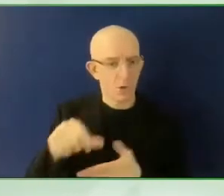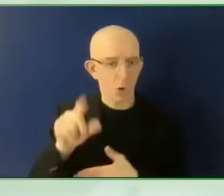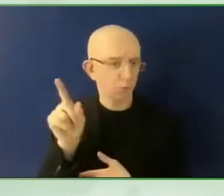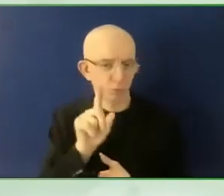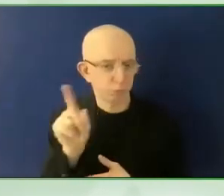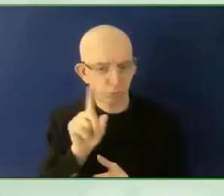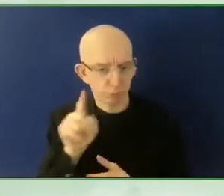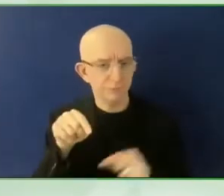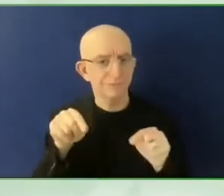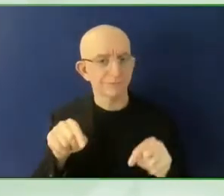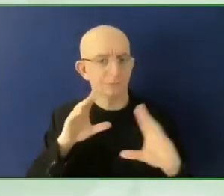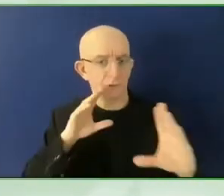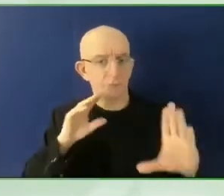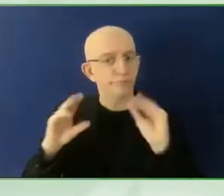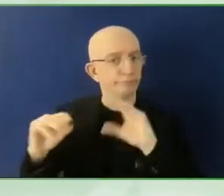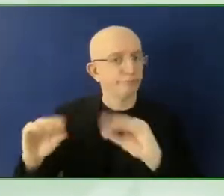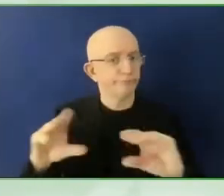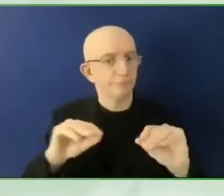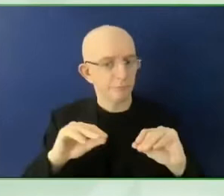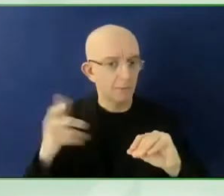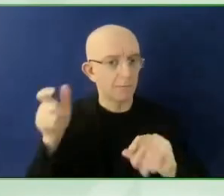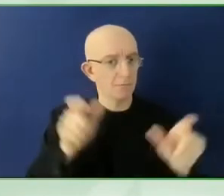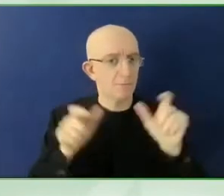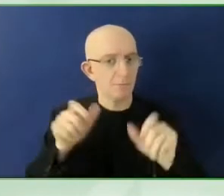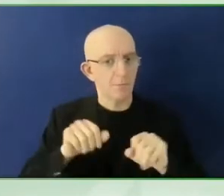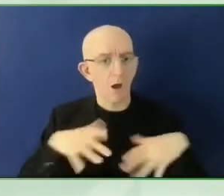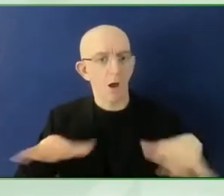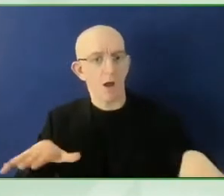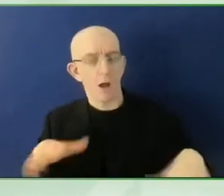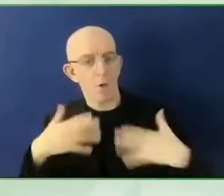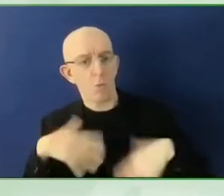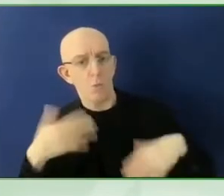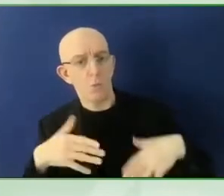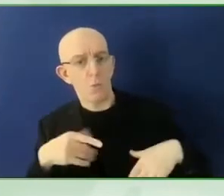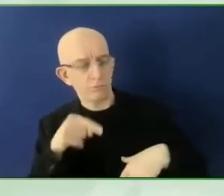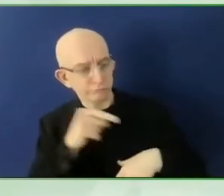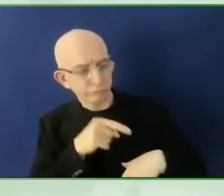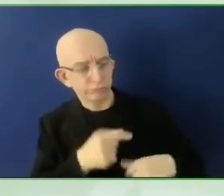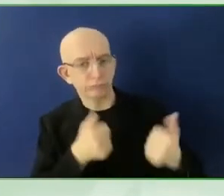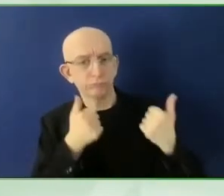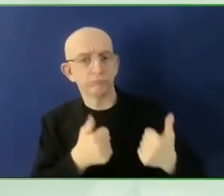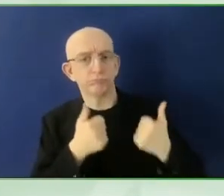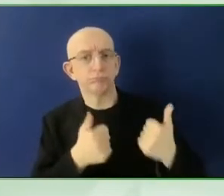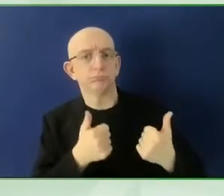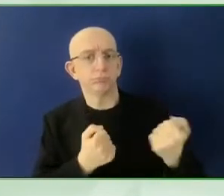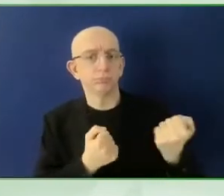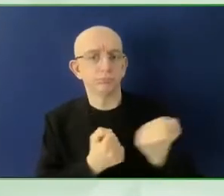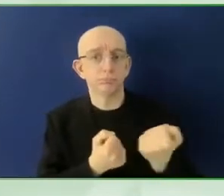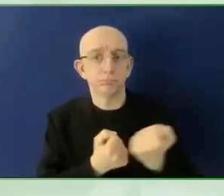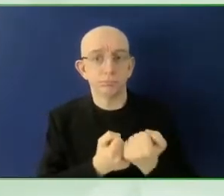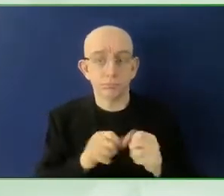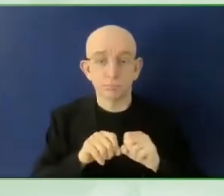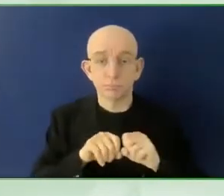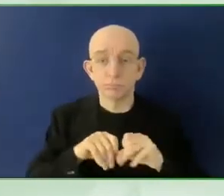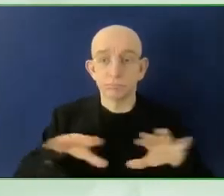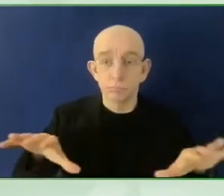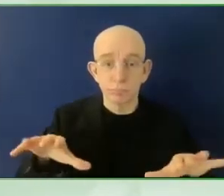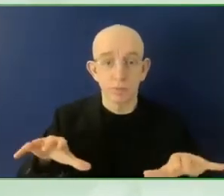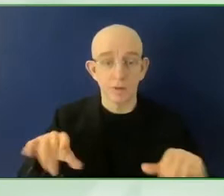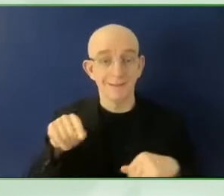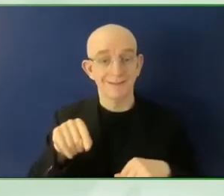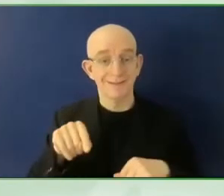user influencers. So we're not really in the game of paying for